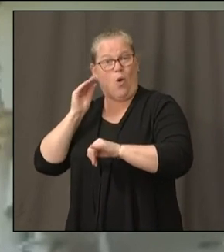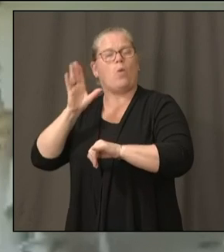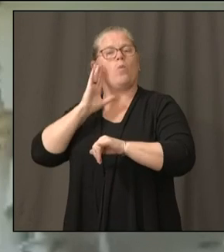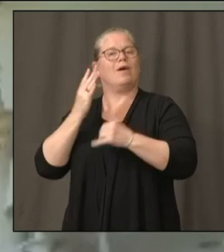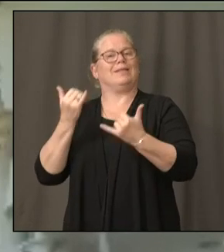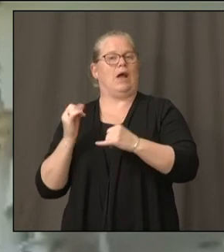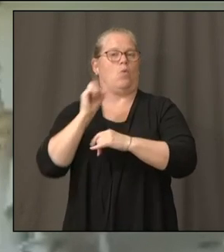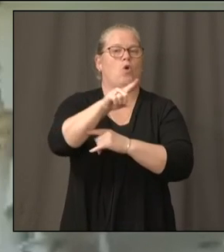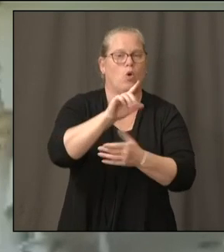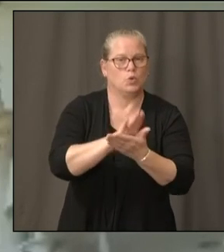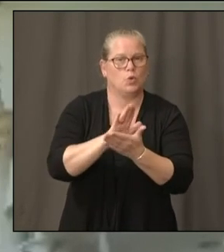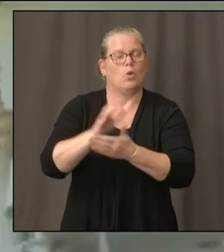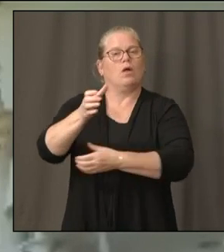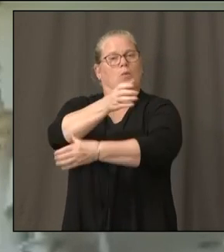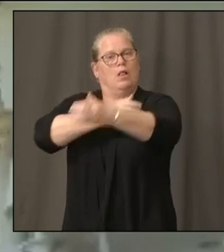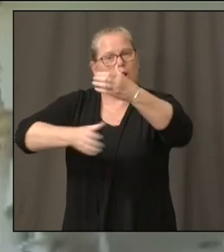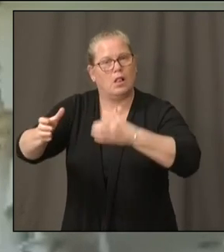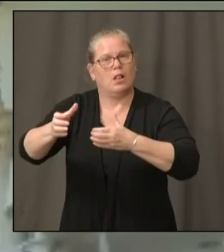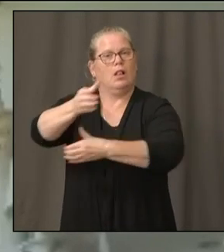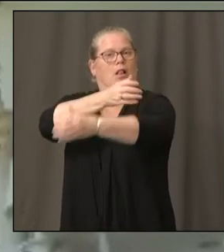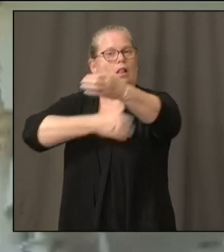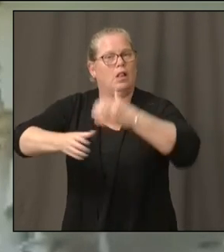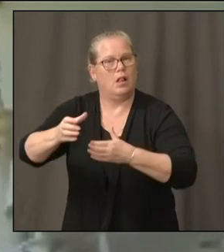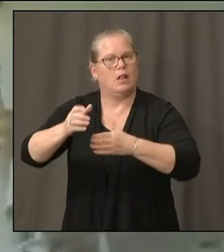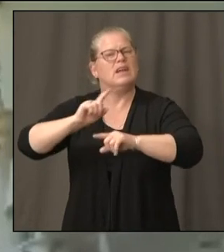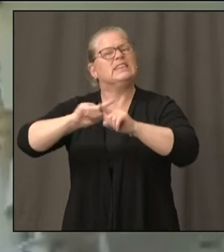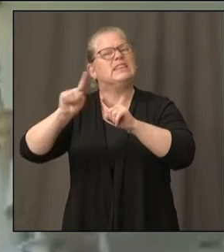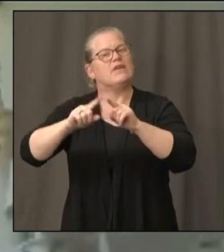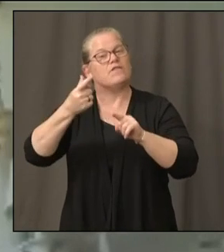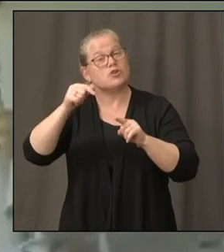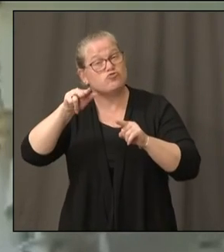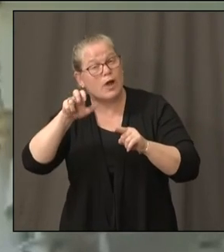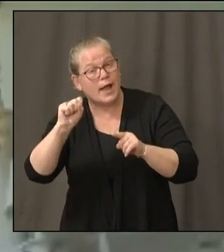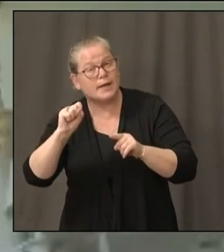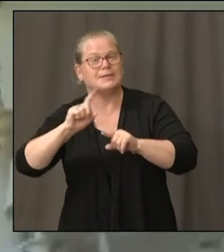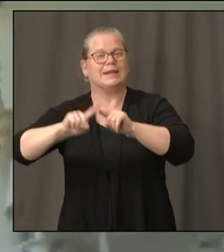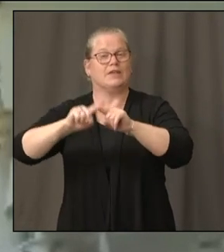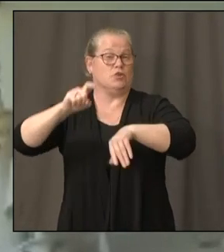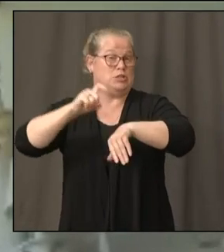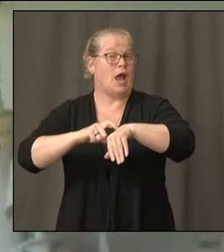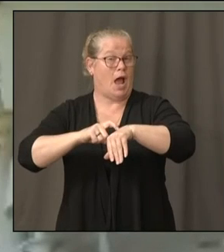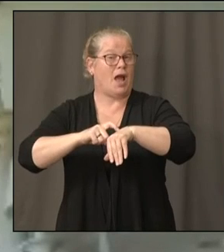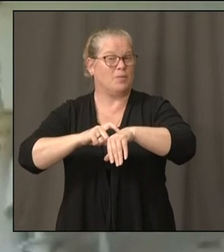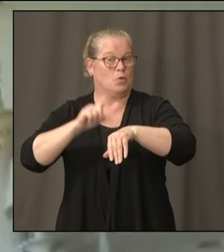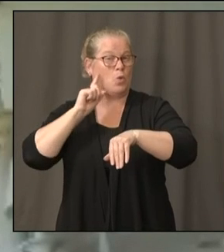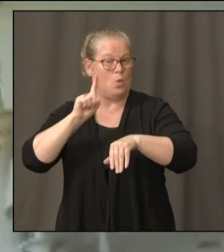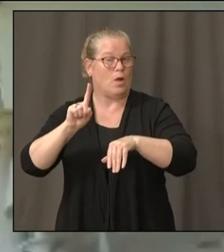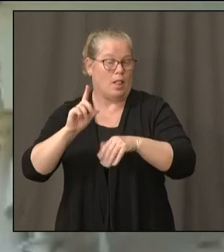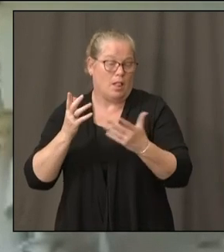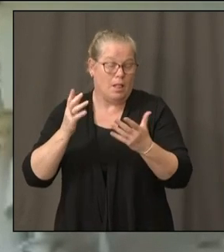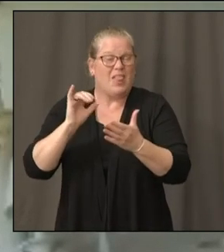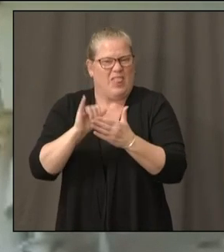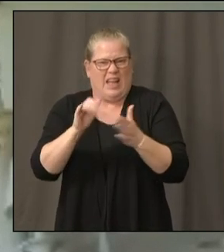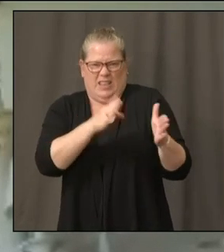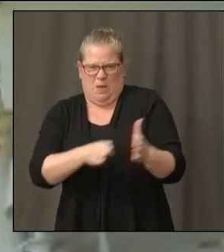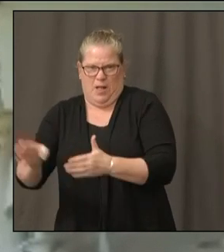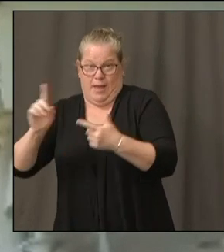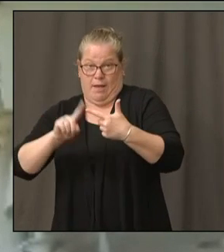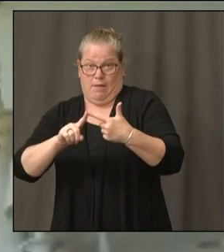at different times. And thirdly, if, in fact, we are, like Los Angeles and San Diego, if,